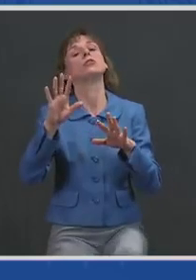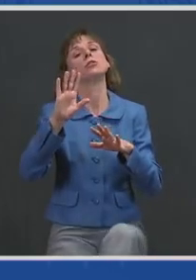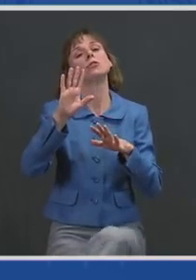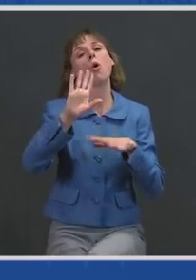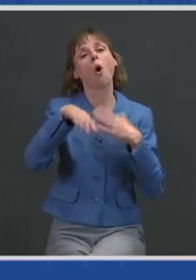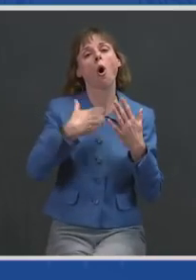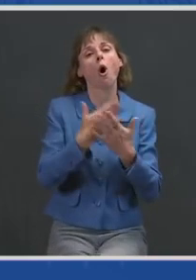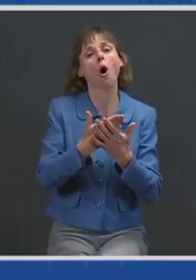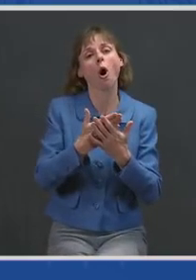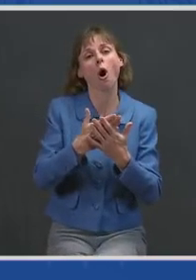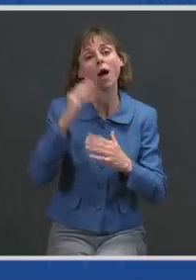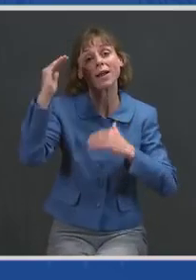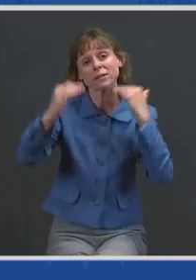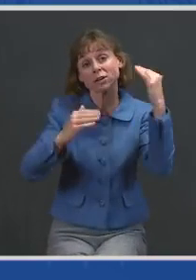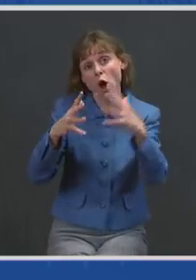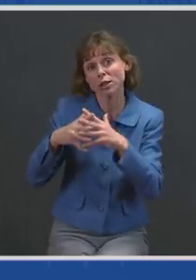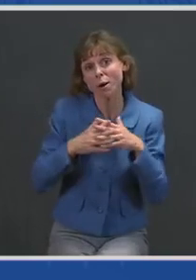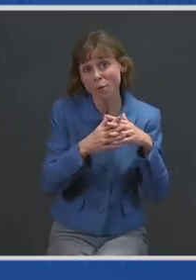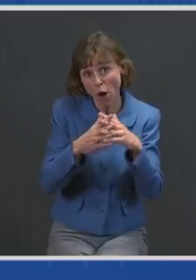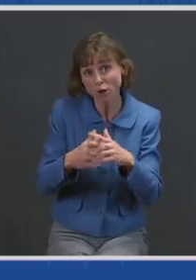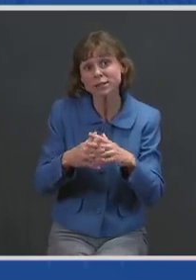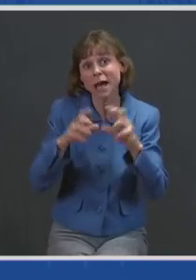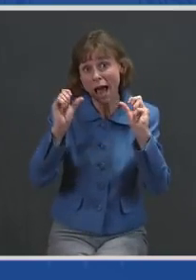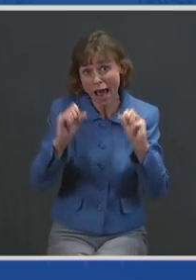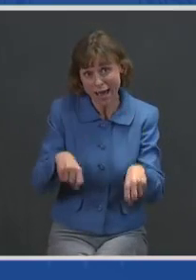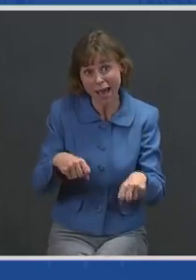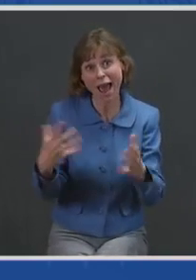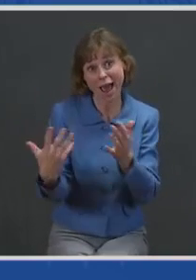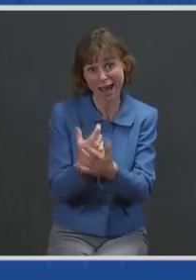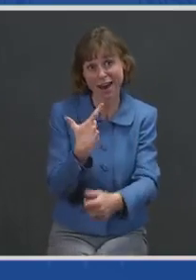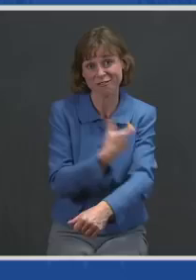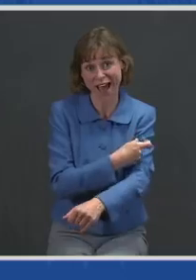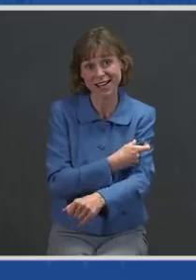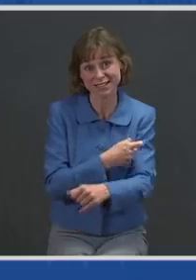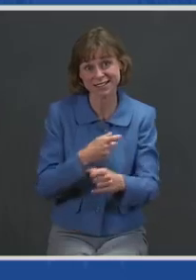eligible to get a vaccine no later than May 1.